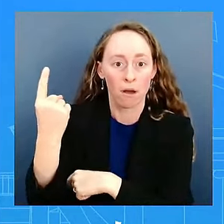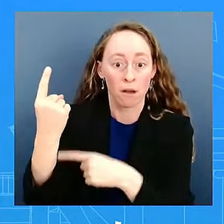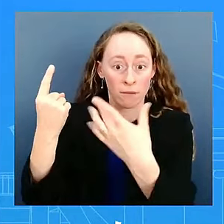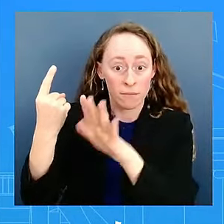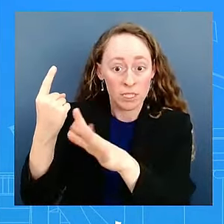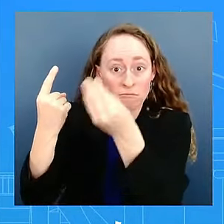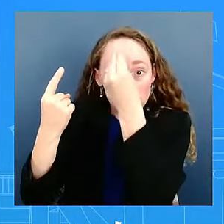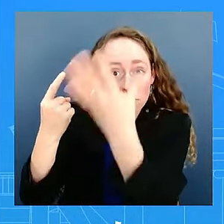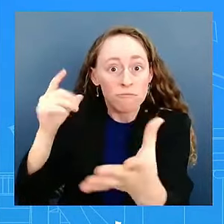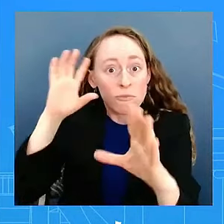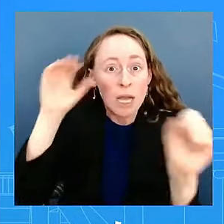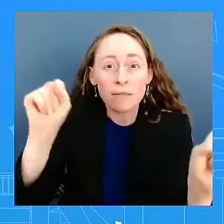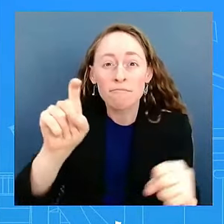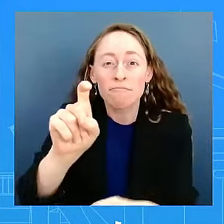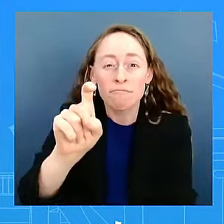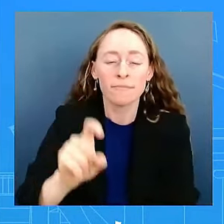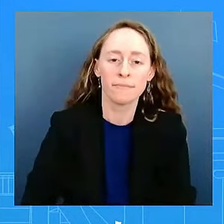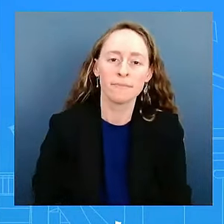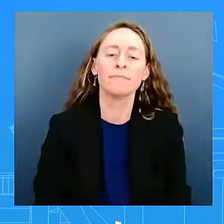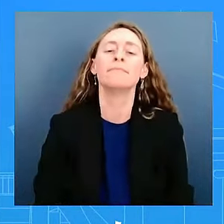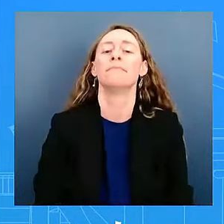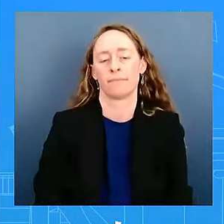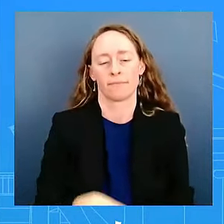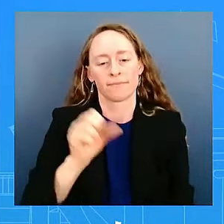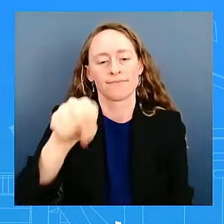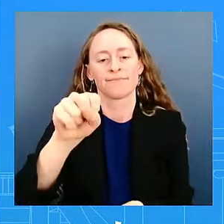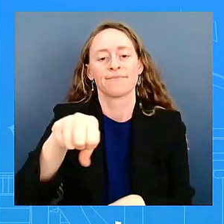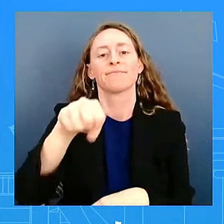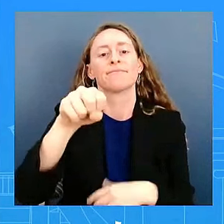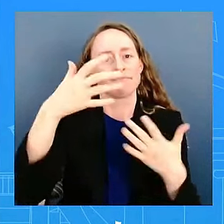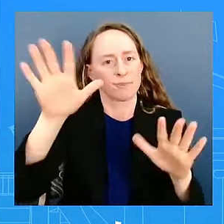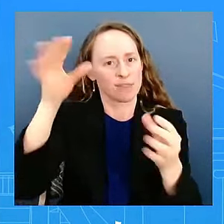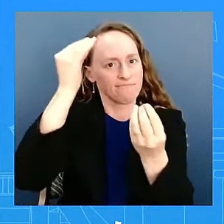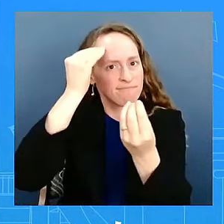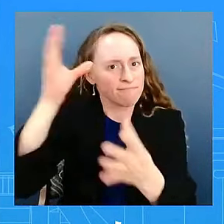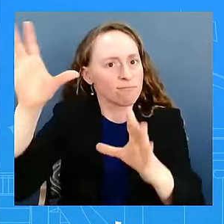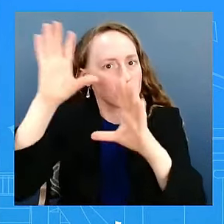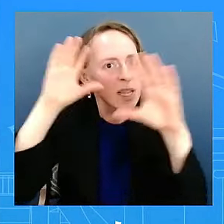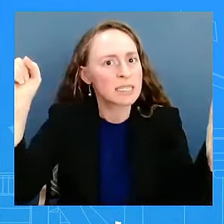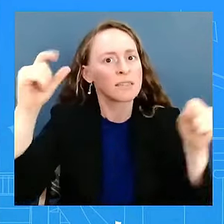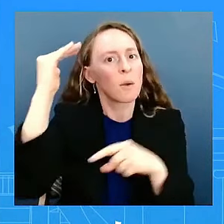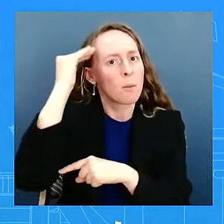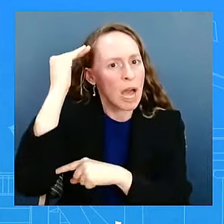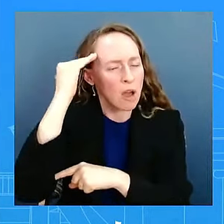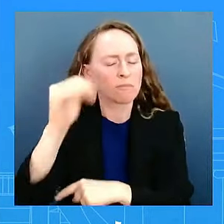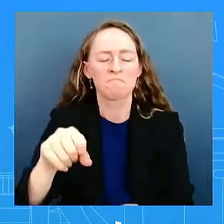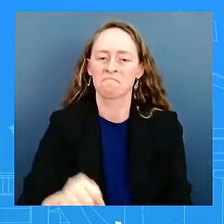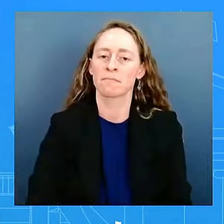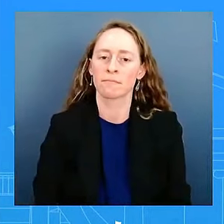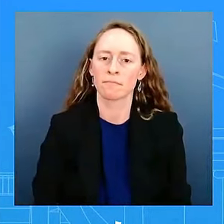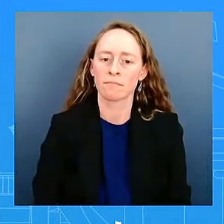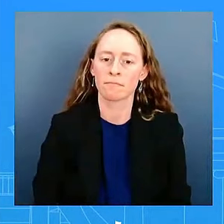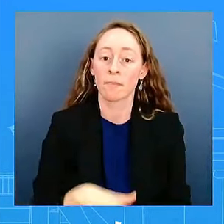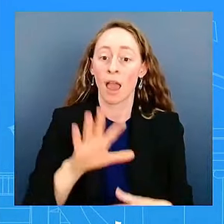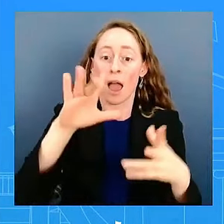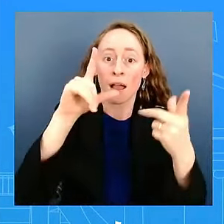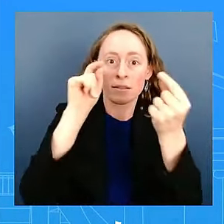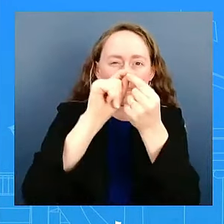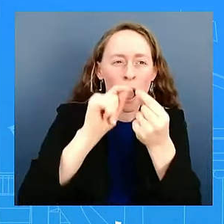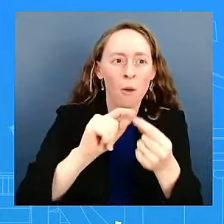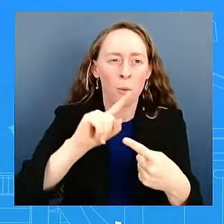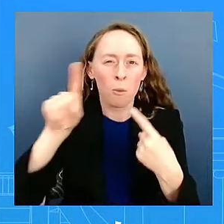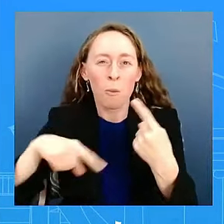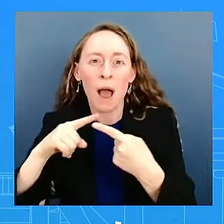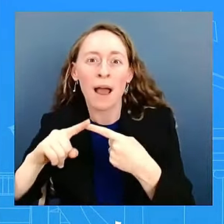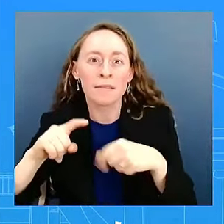of the Middle East. He routinely, I'm not going to get into the specific timing of the parameters of it, but he has been kept fully informed,